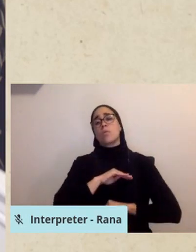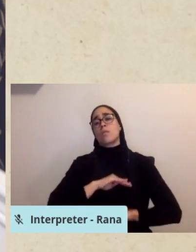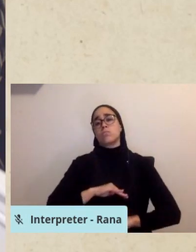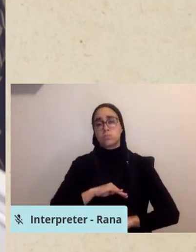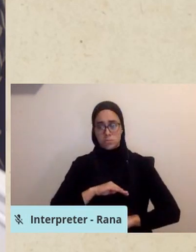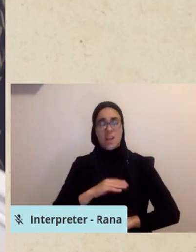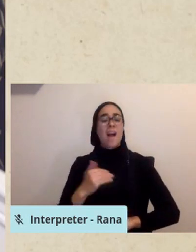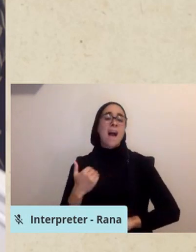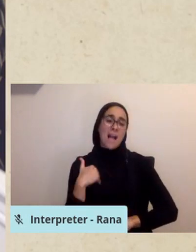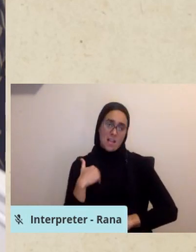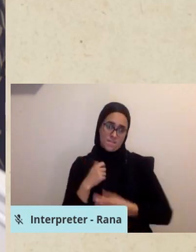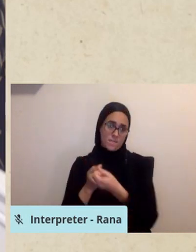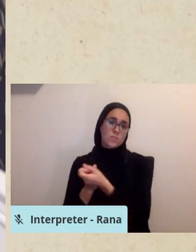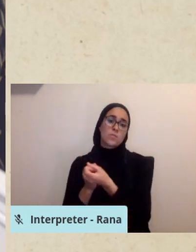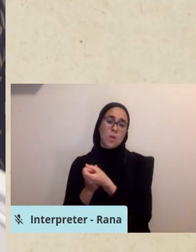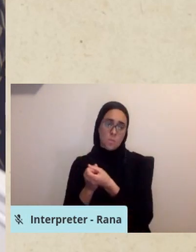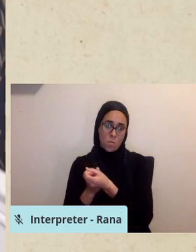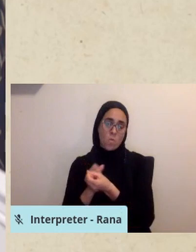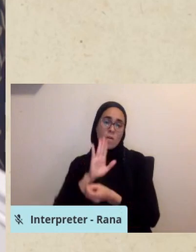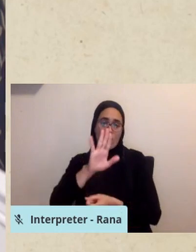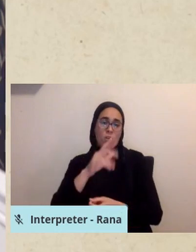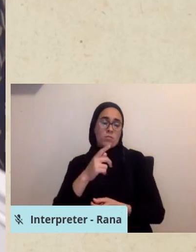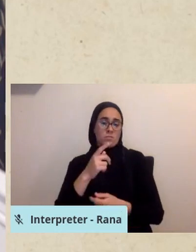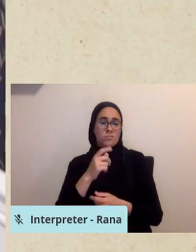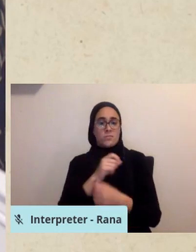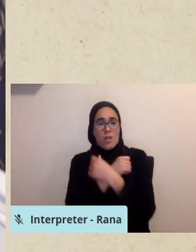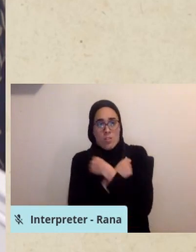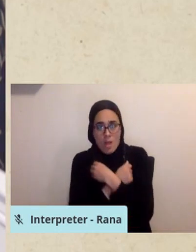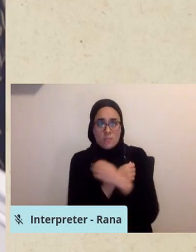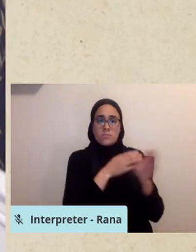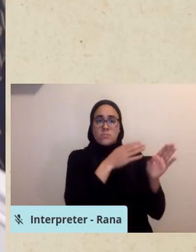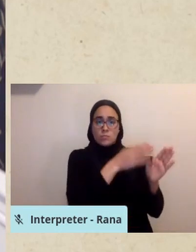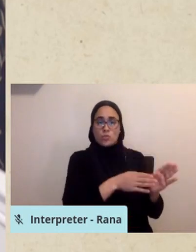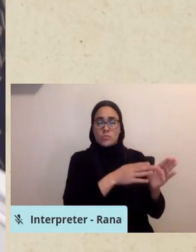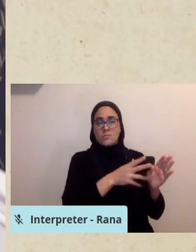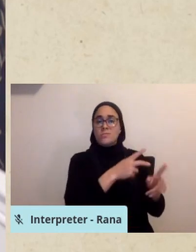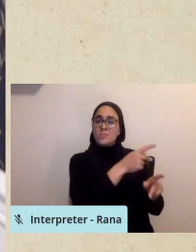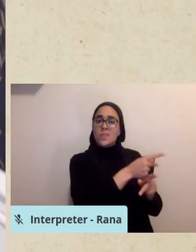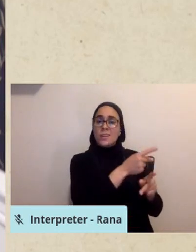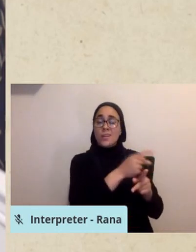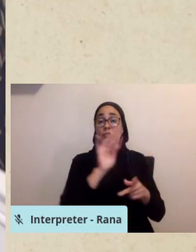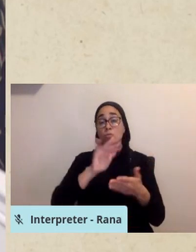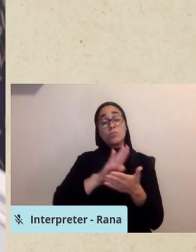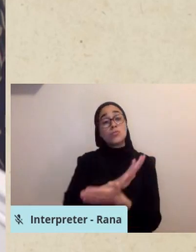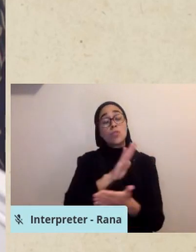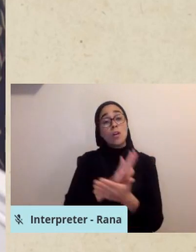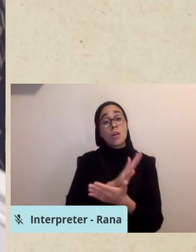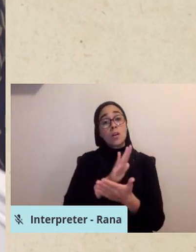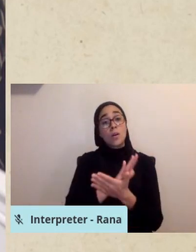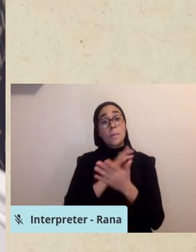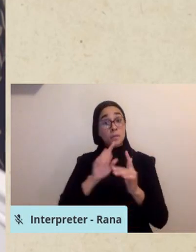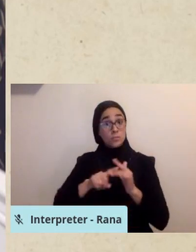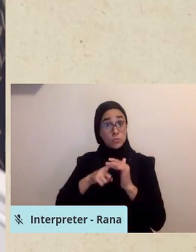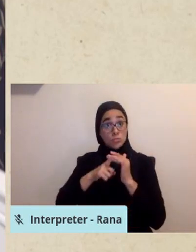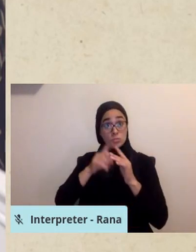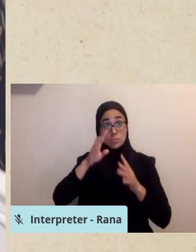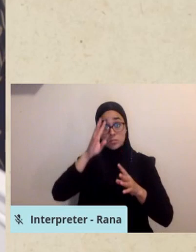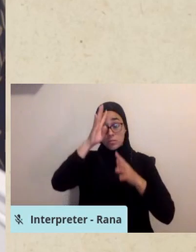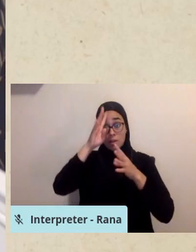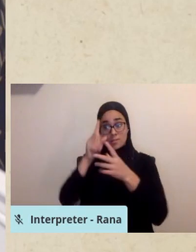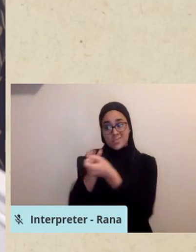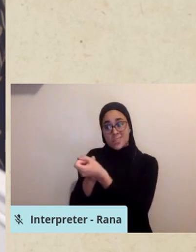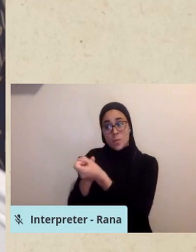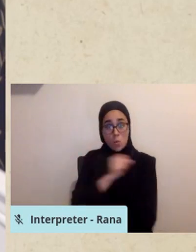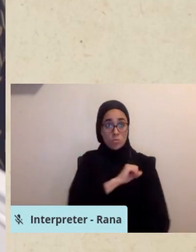Islamically meaningful. So the document was originally created to ease the distress of our staff,